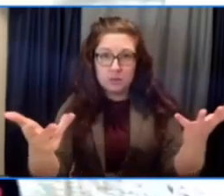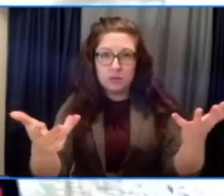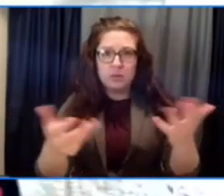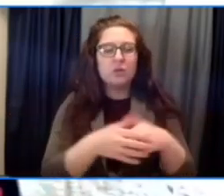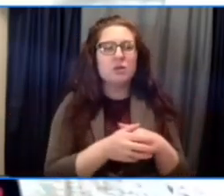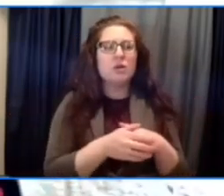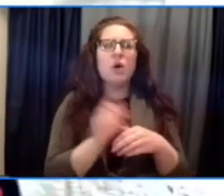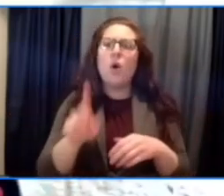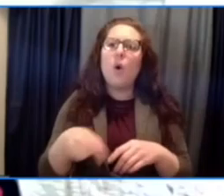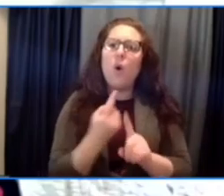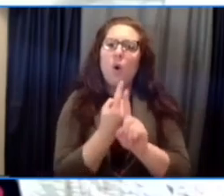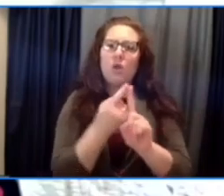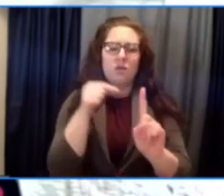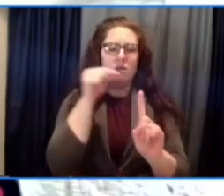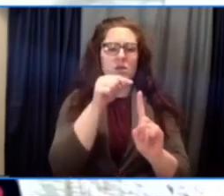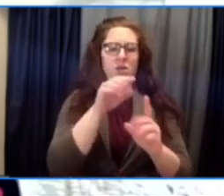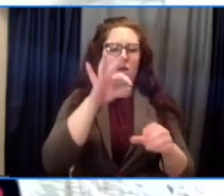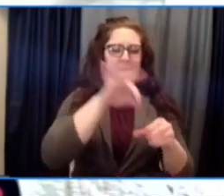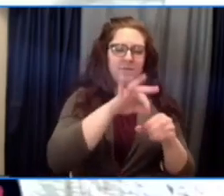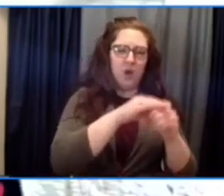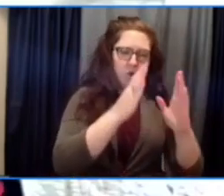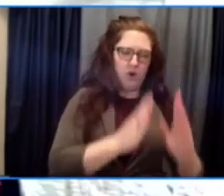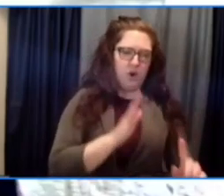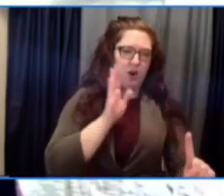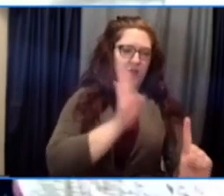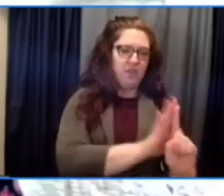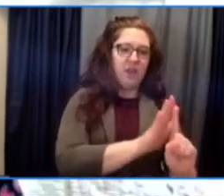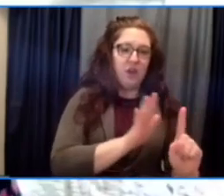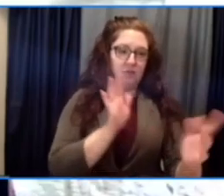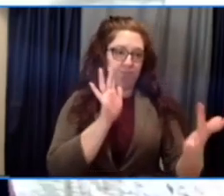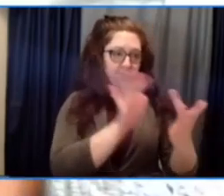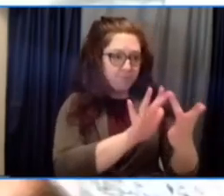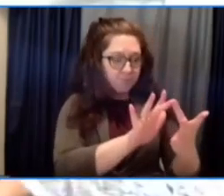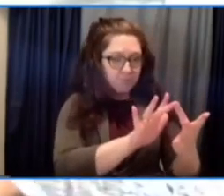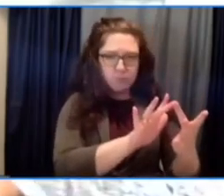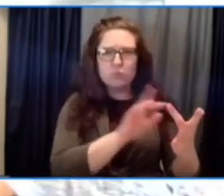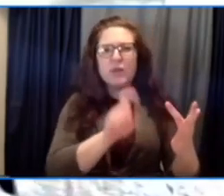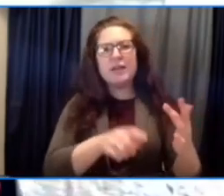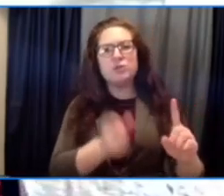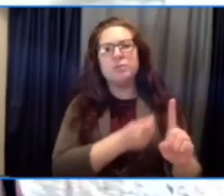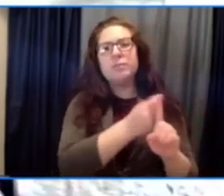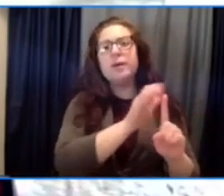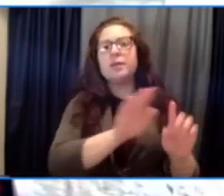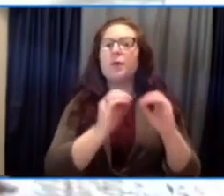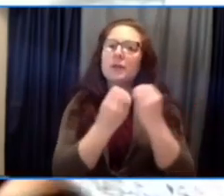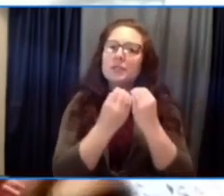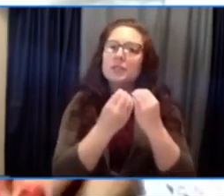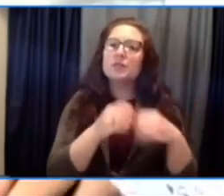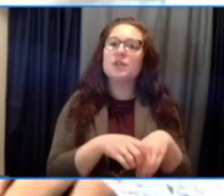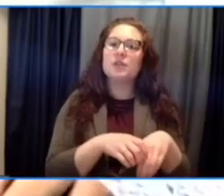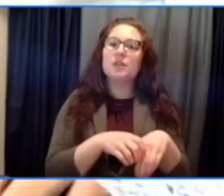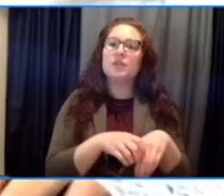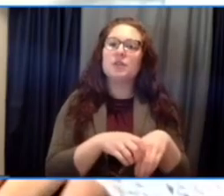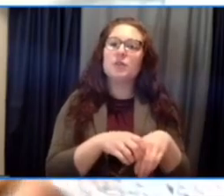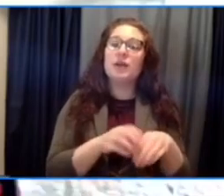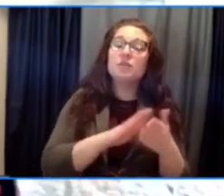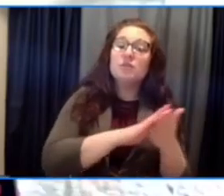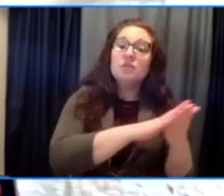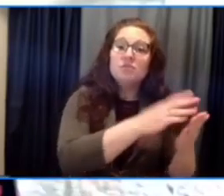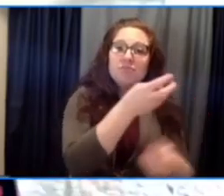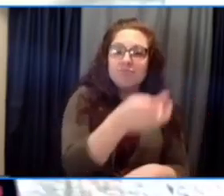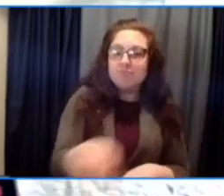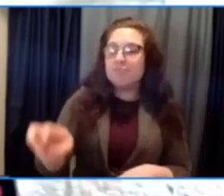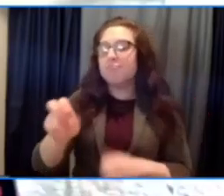impacting their internal workings as organizations. Groups had to move talented canvassers into remote working environments,